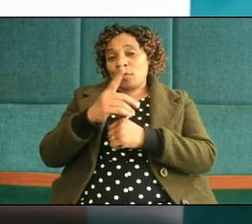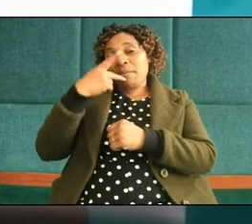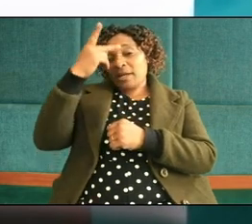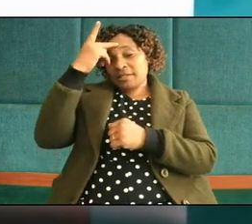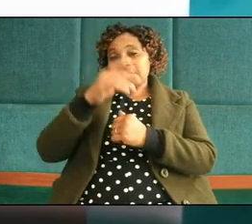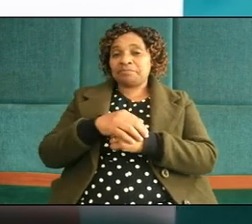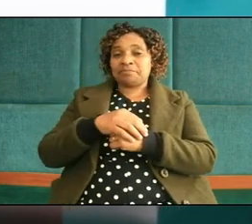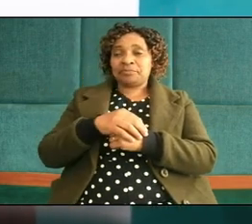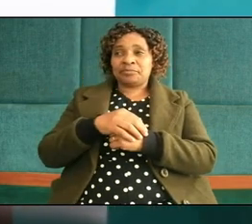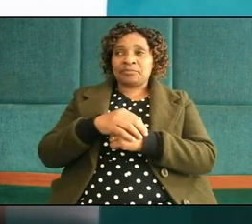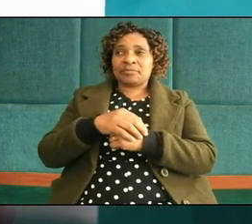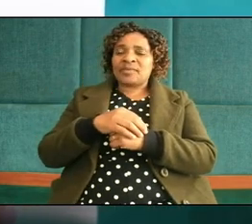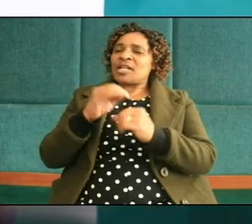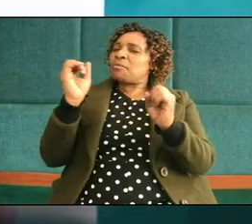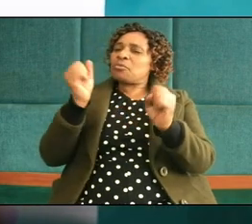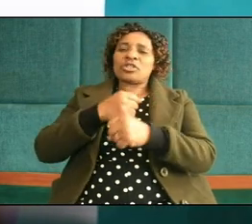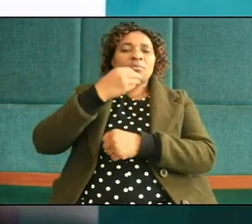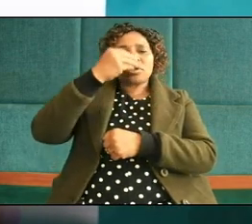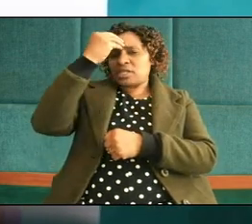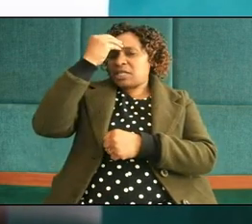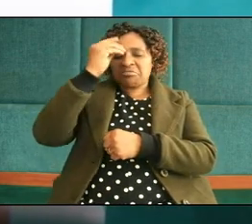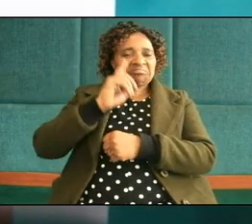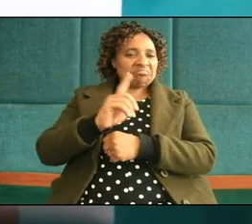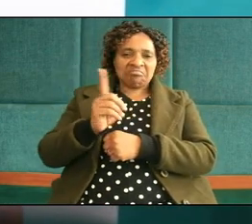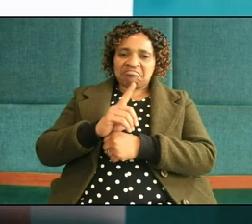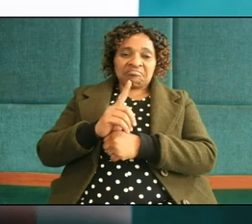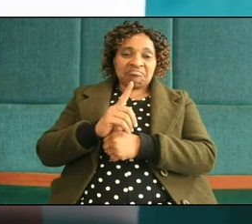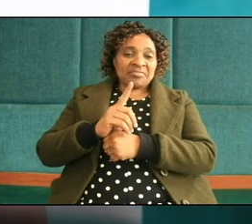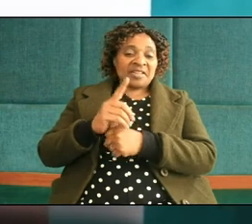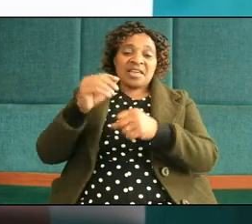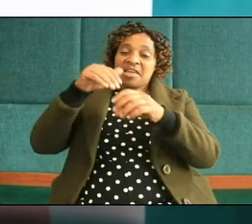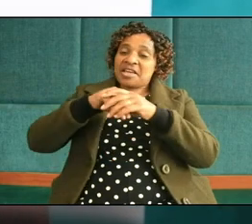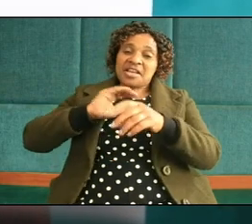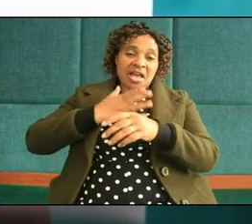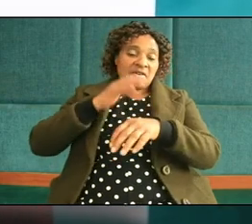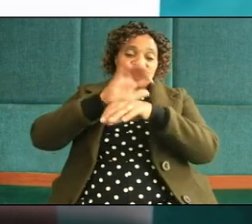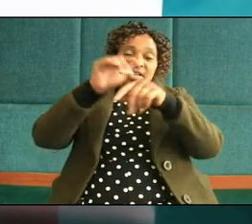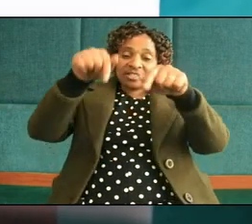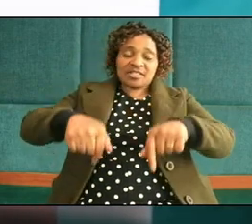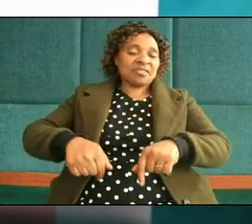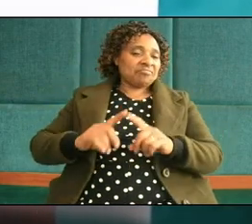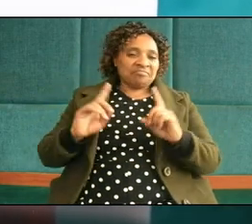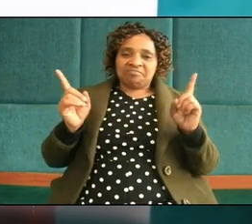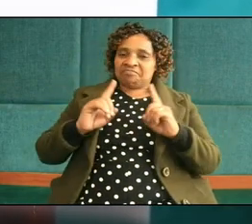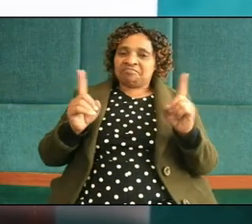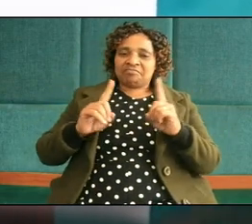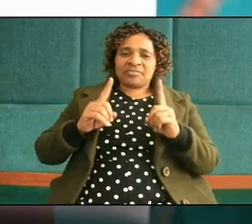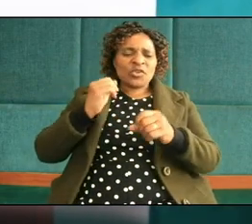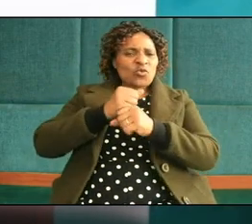do not pretend that it doesn't exist in our church do you know what